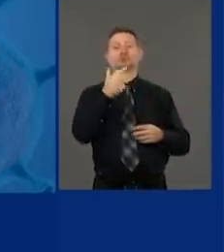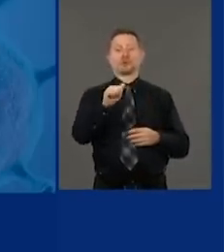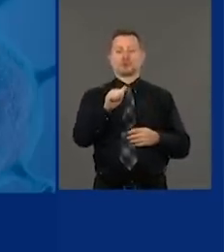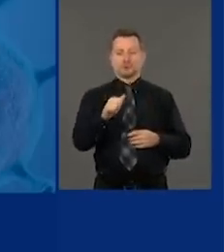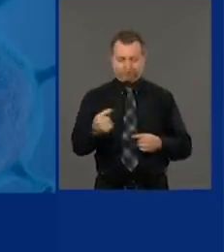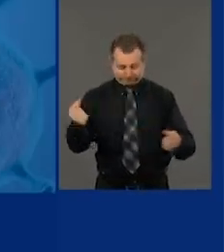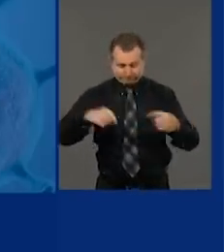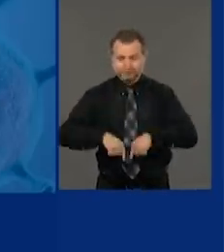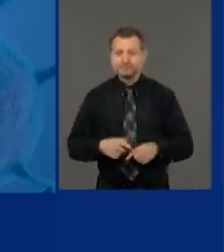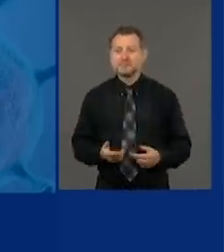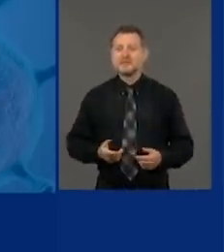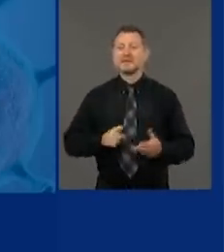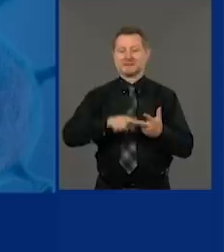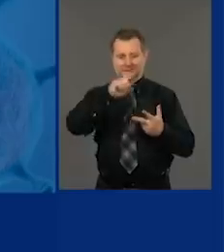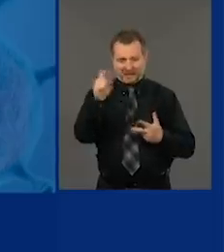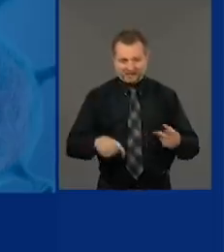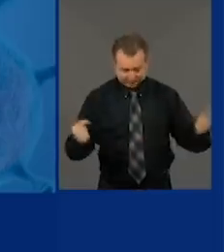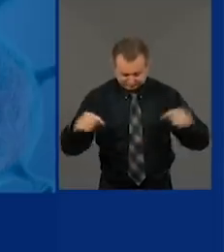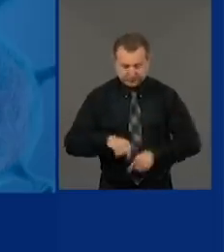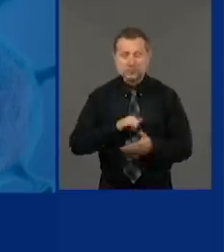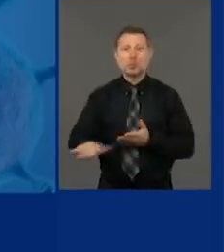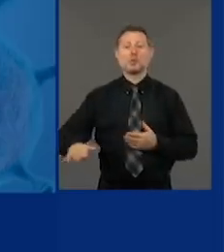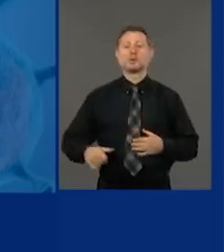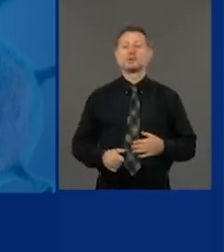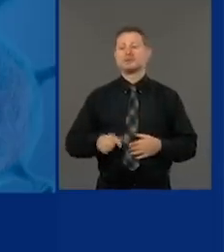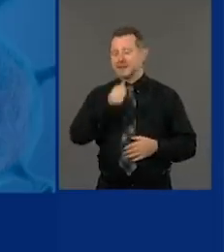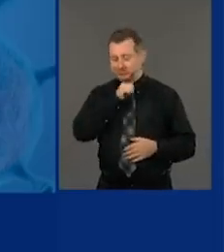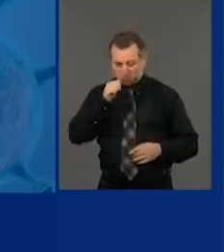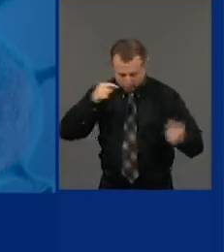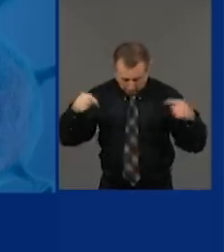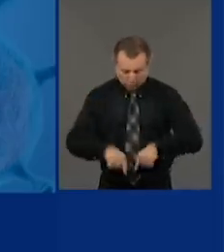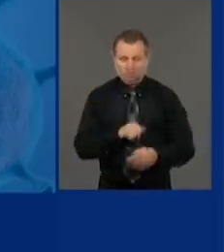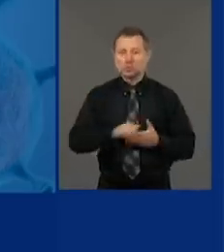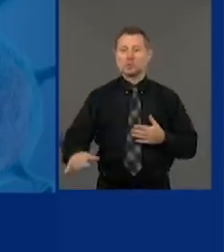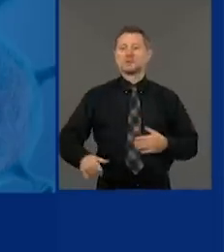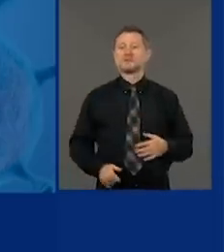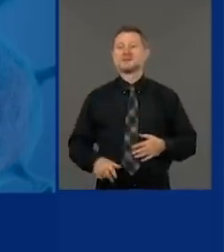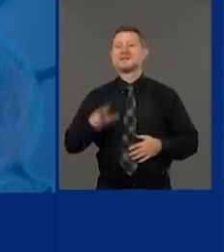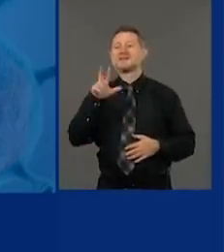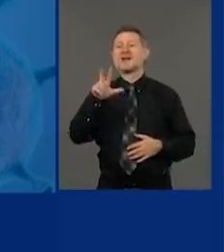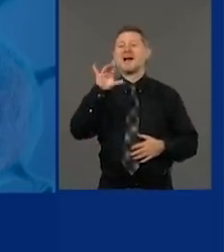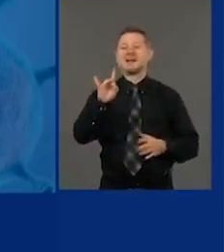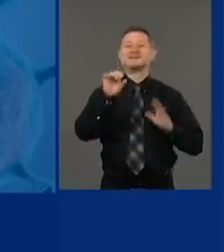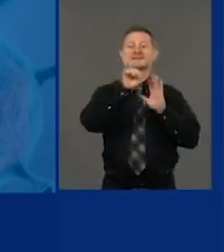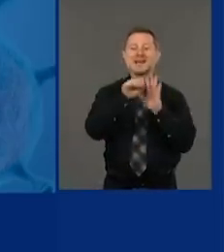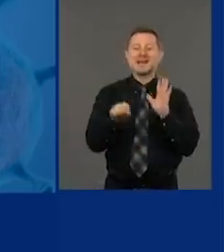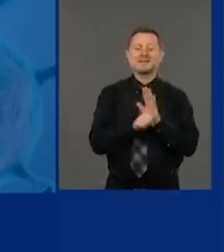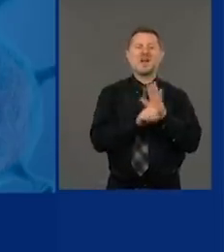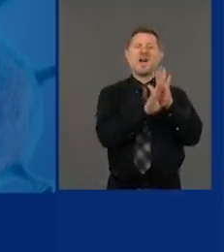Texas to New York and Arizona to New York and the 38 states that see the virus going up.